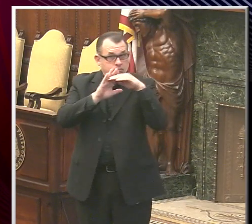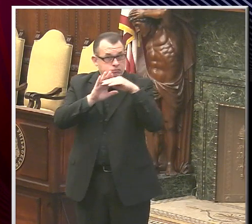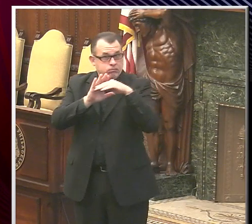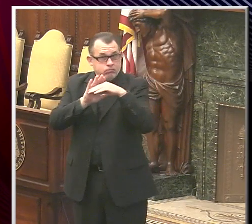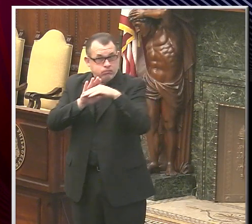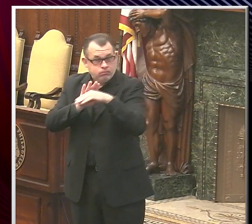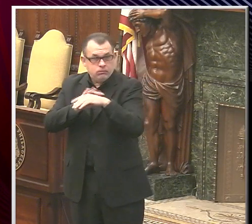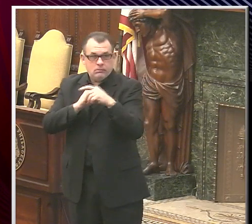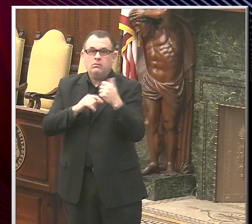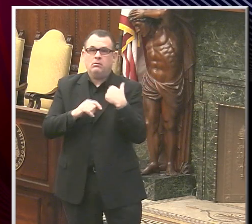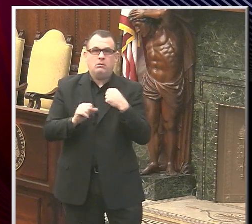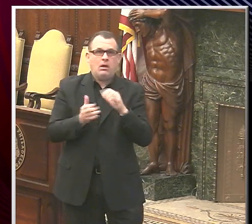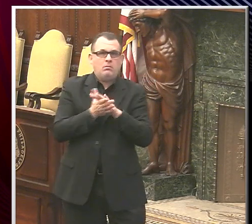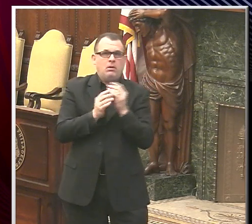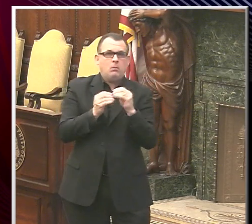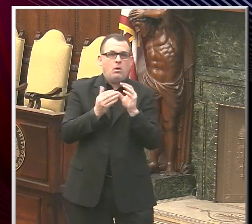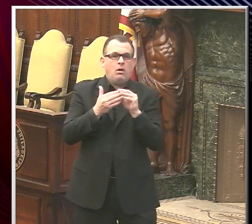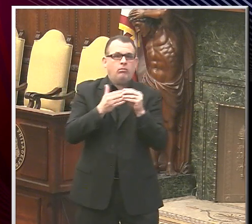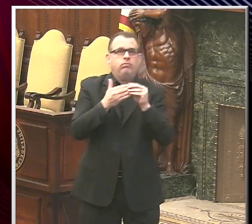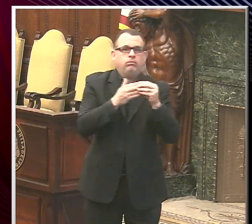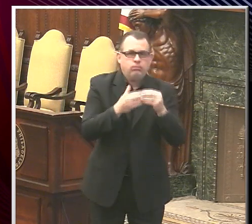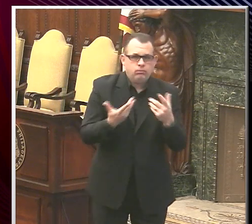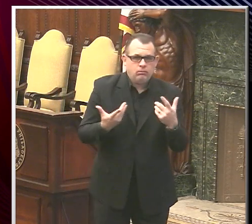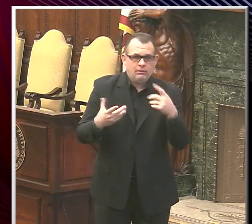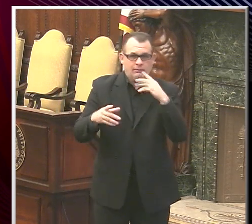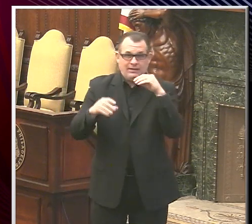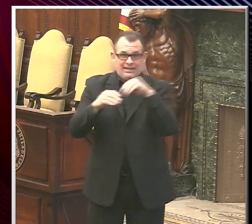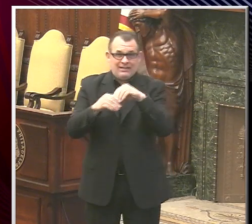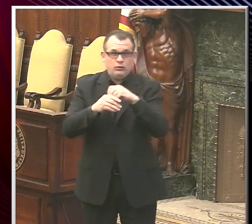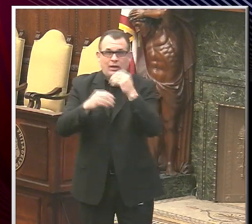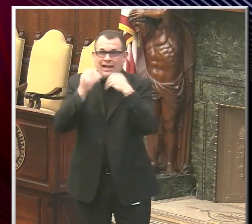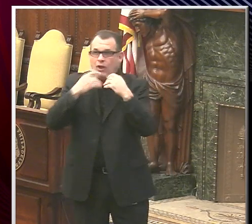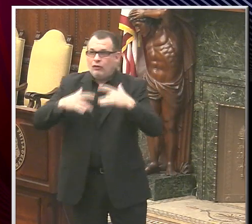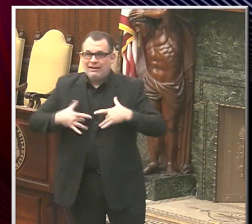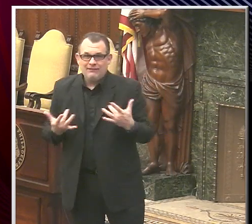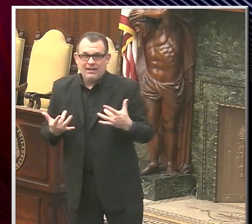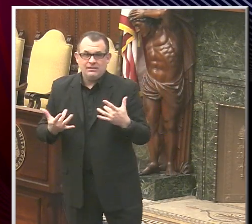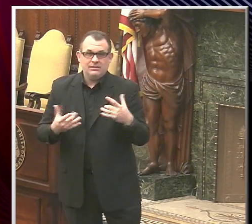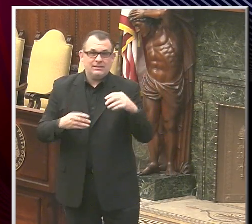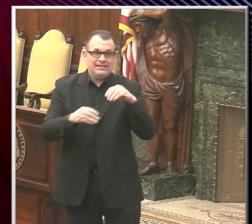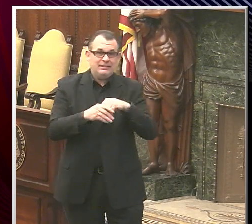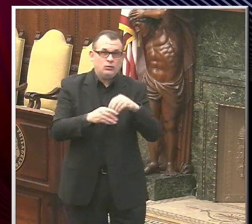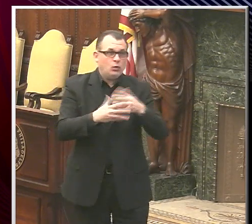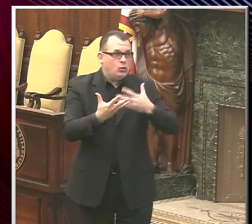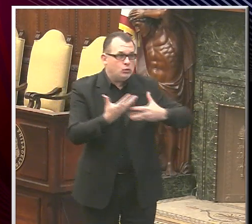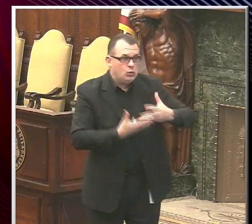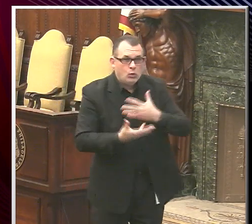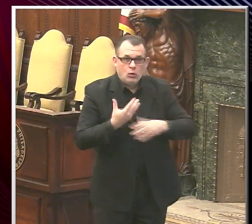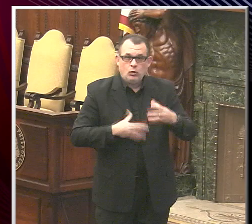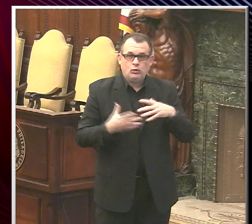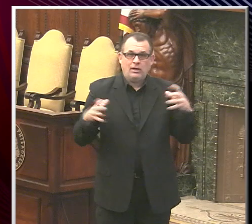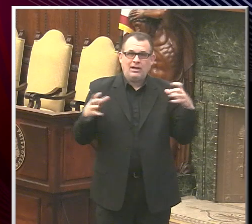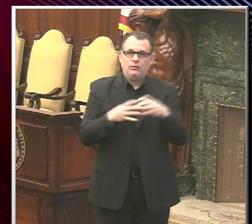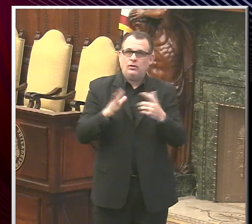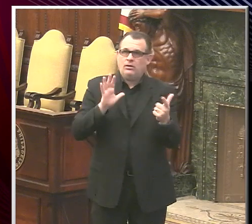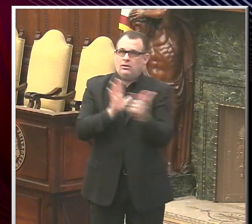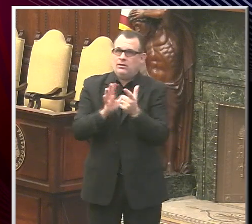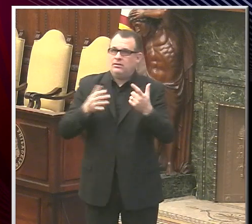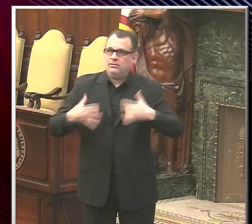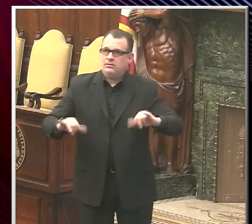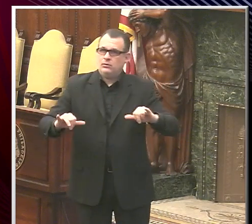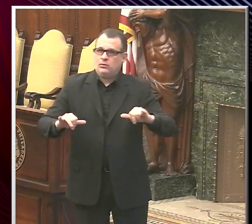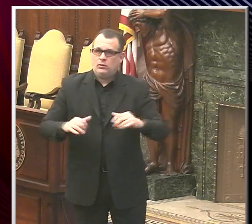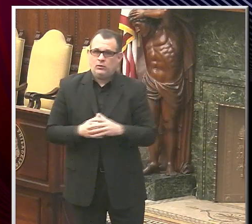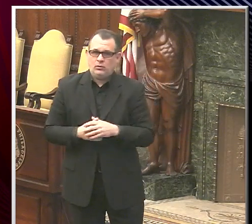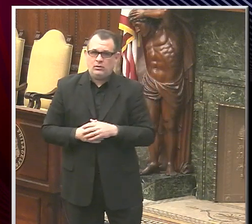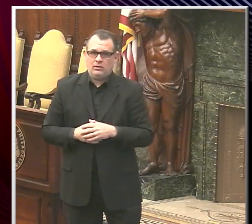say, though, that we continue to not allow indoor catered events or indoor social gatherings of any size because these are the primary way that the virus